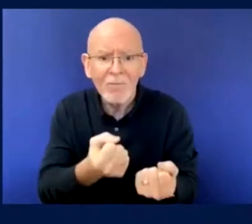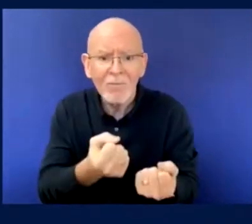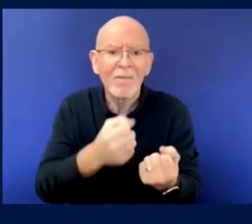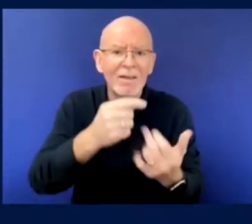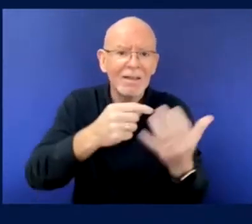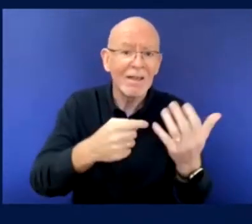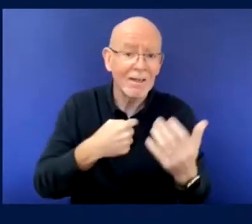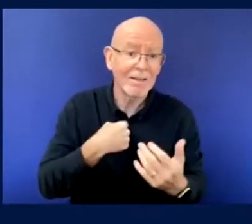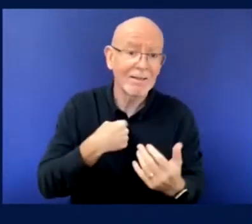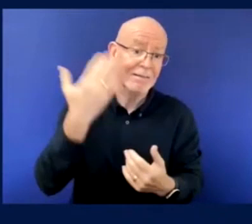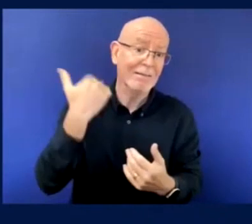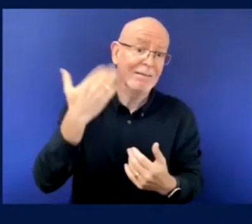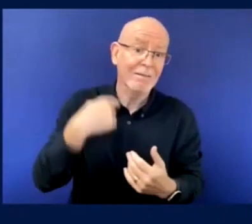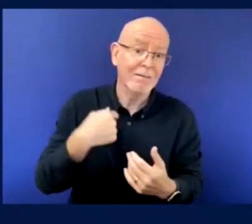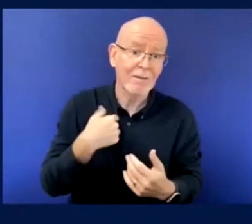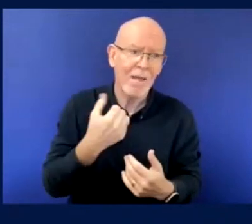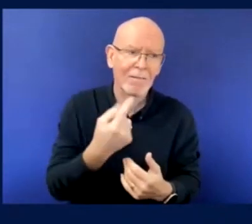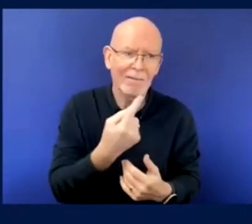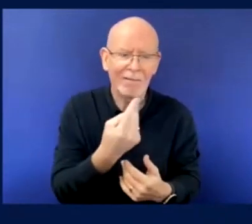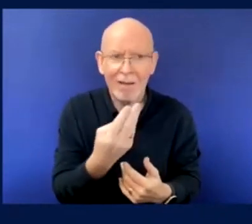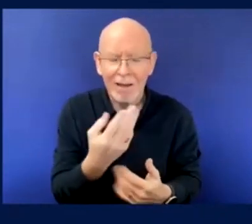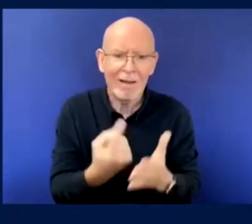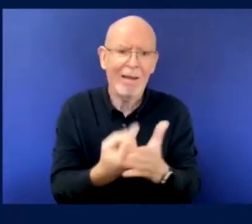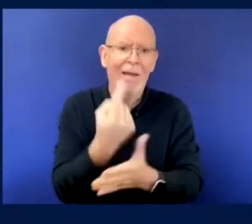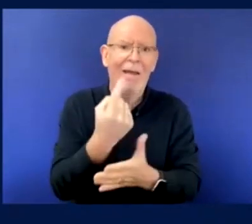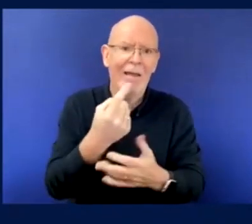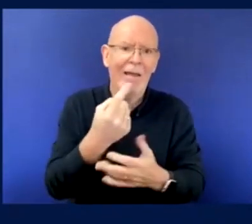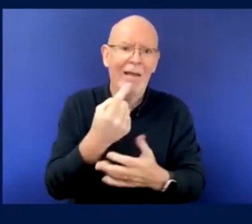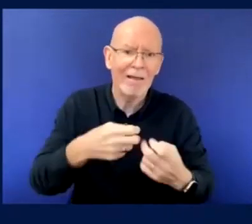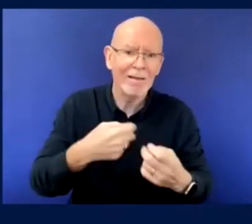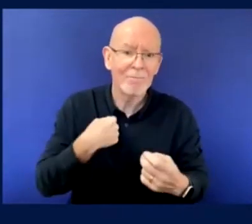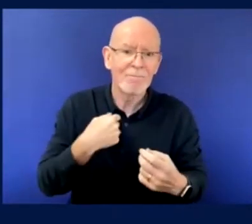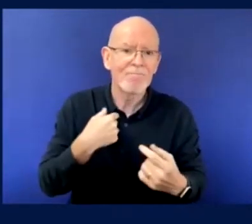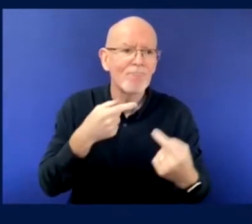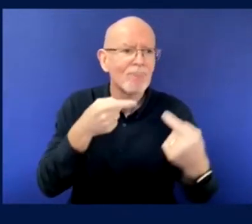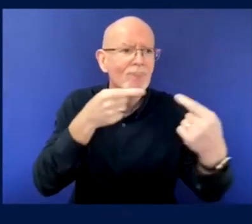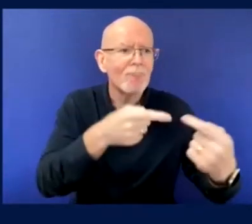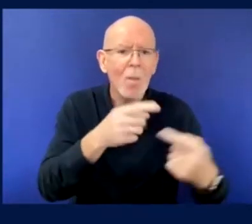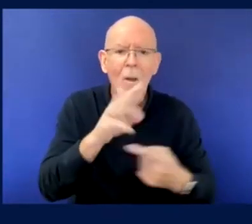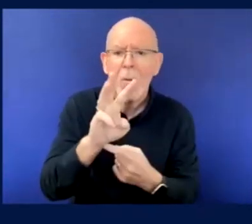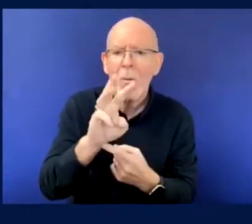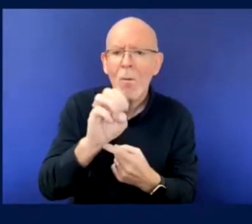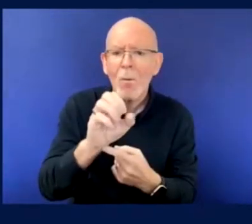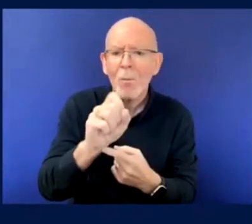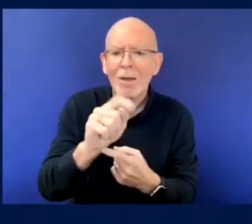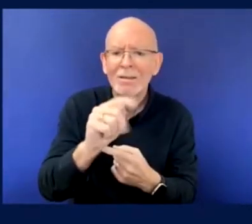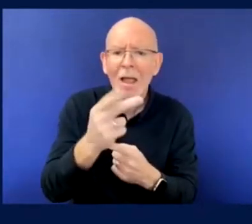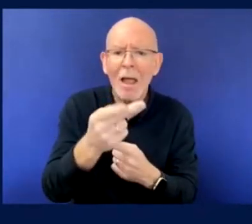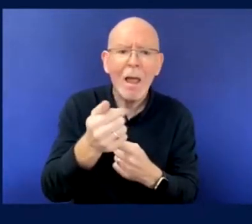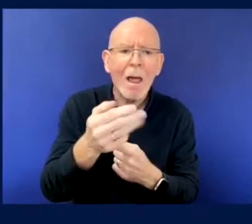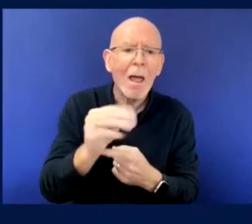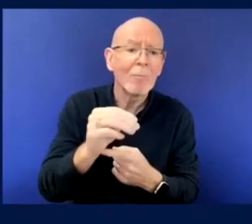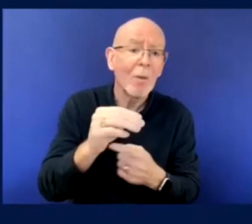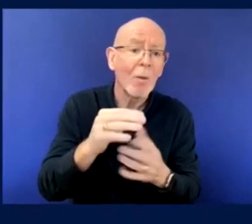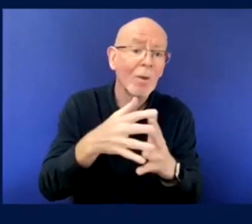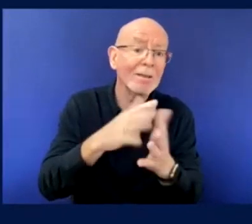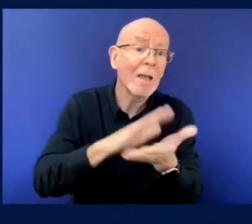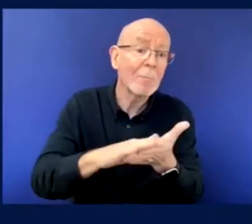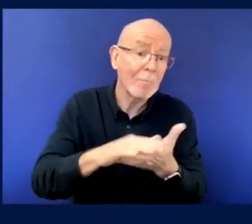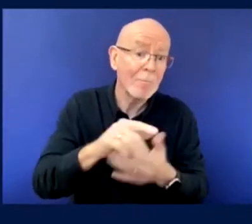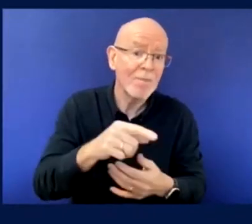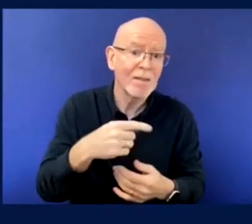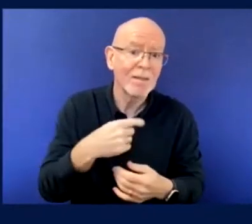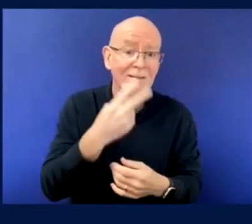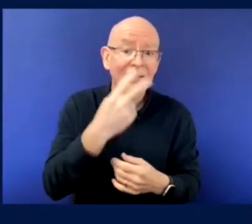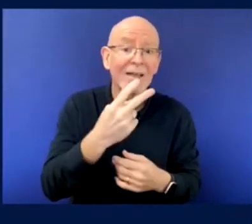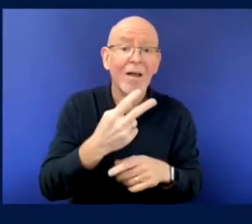SLO and DAO at West Ham United, they were able to address all our issues and make it better for the next team's visit,